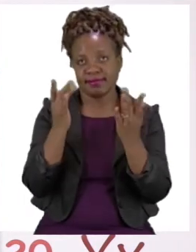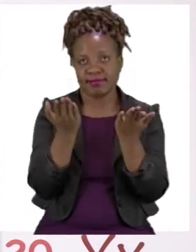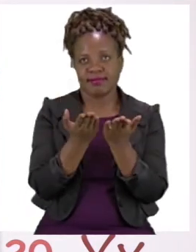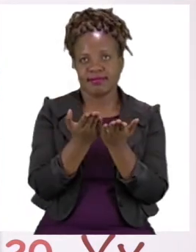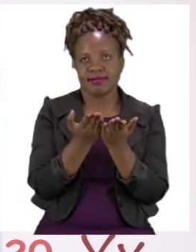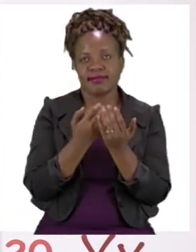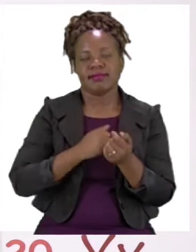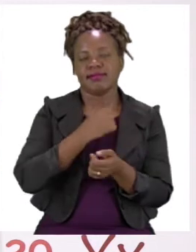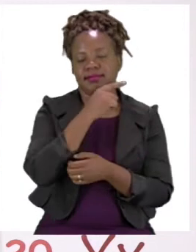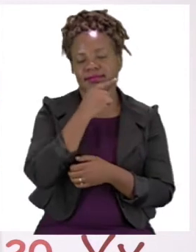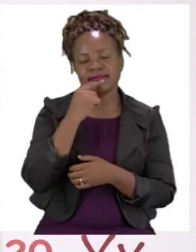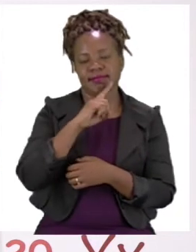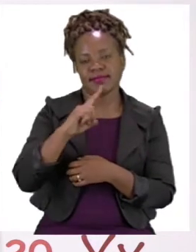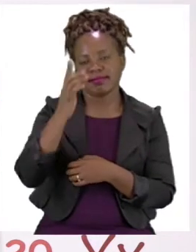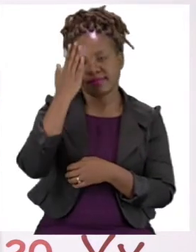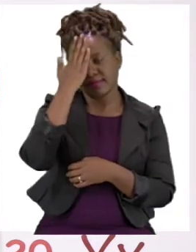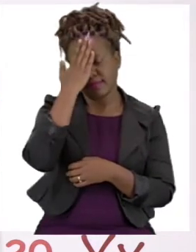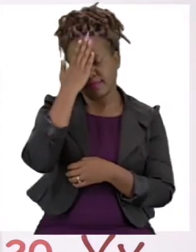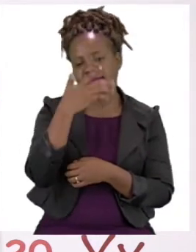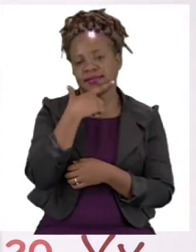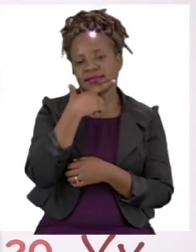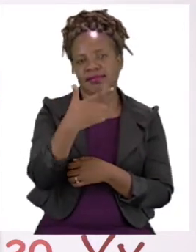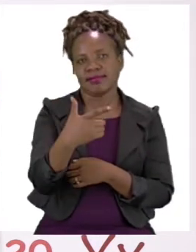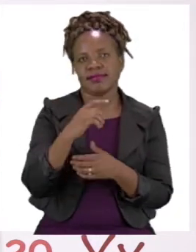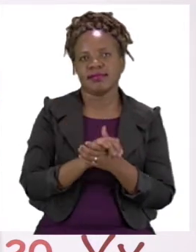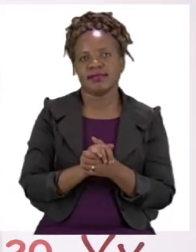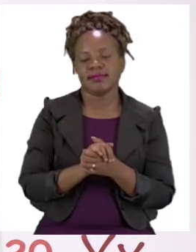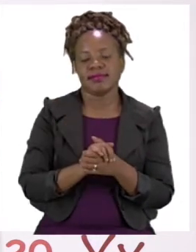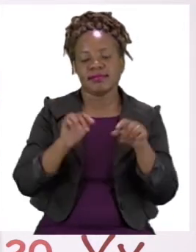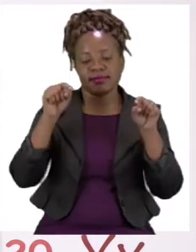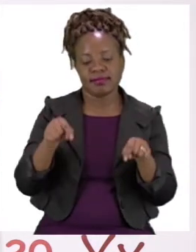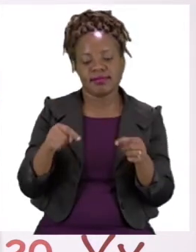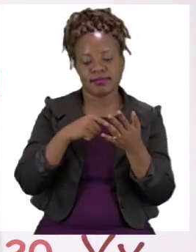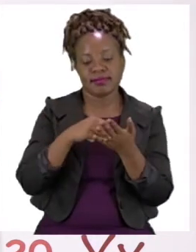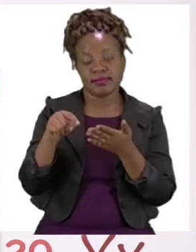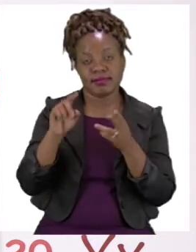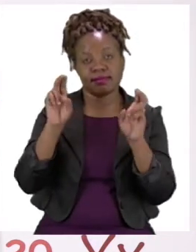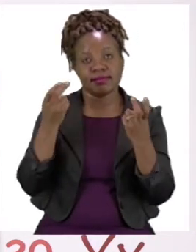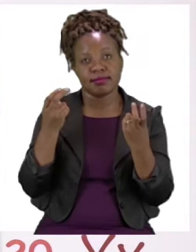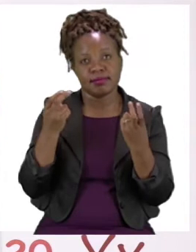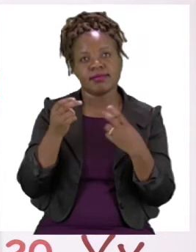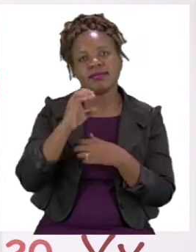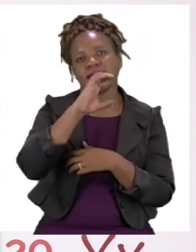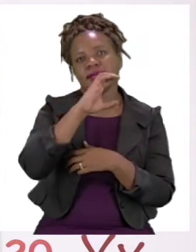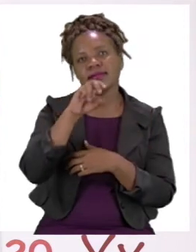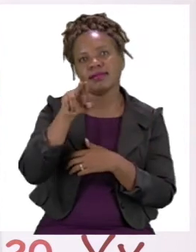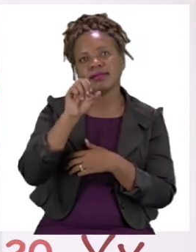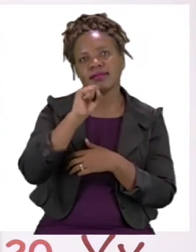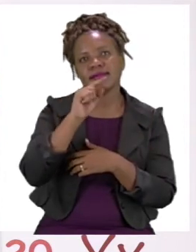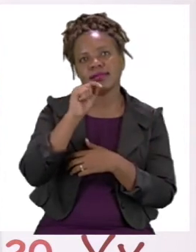Teacher Mutsa and thank you so much for joining me today. Our theme this week is